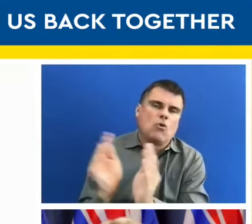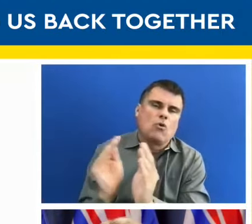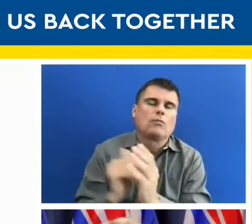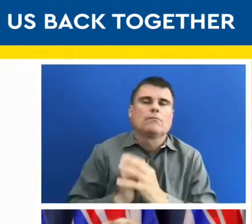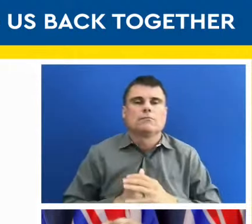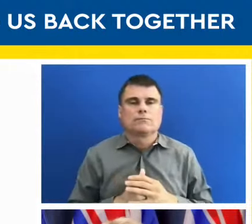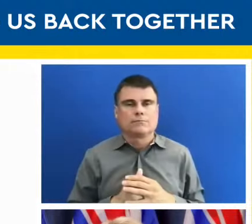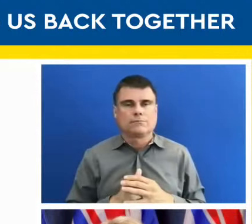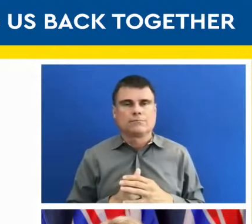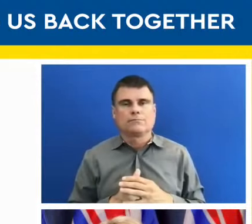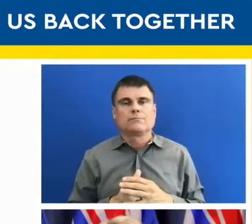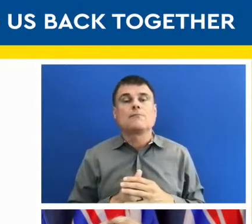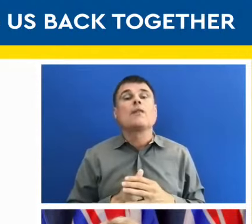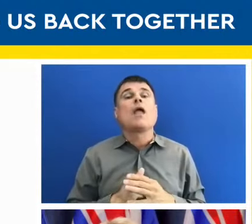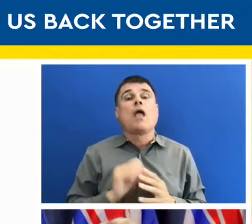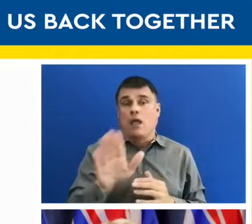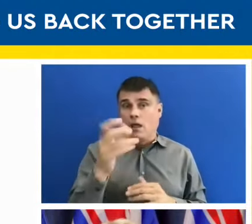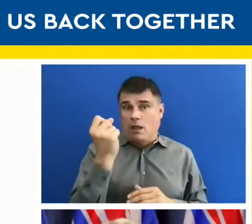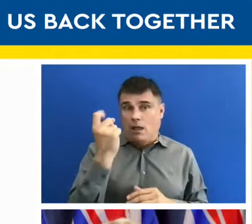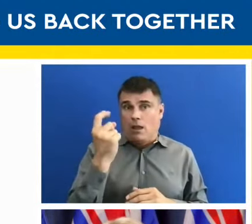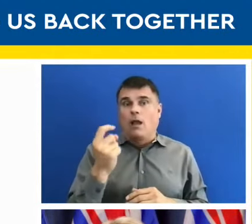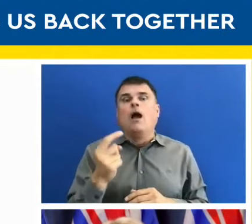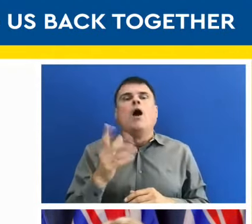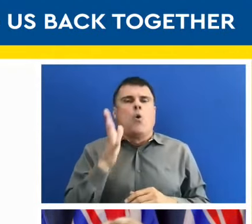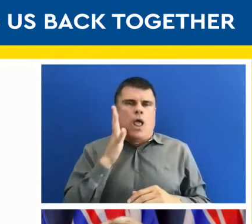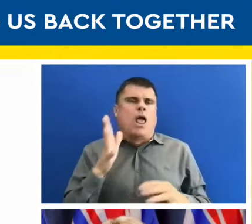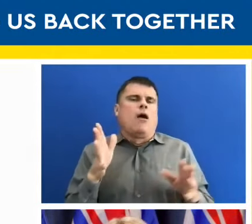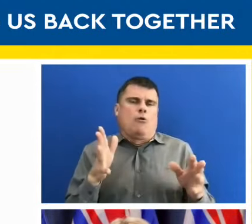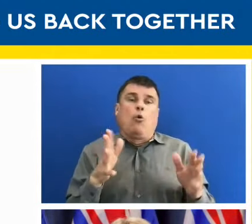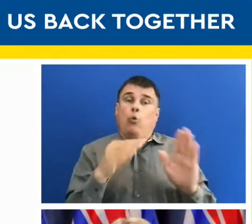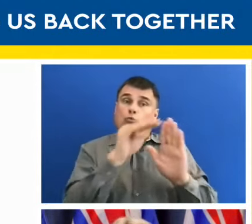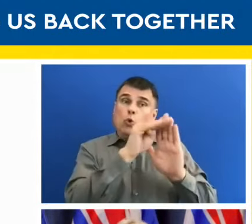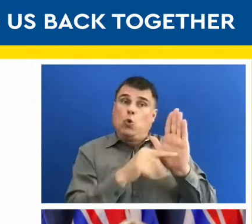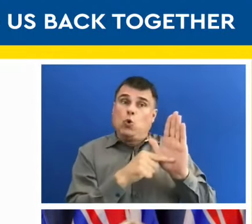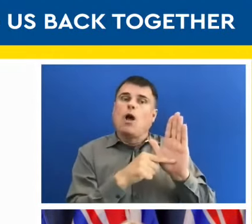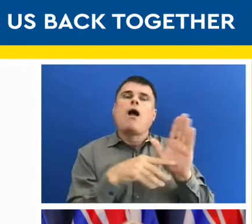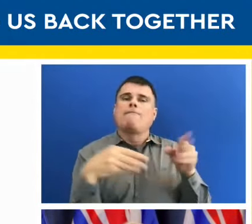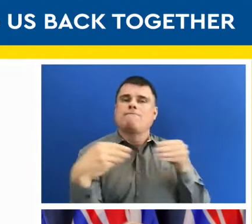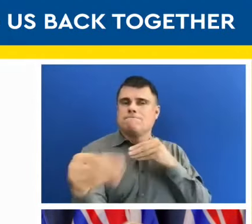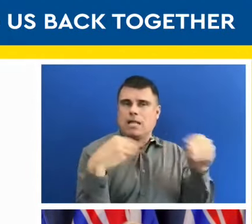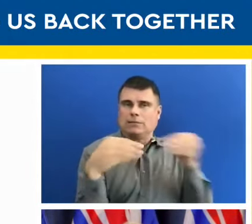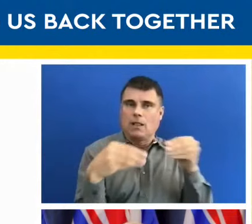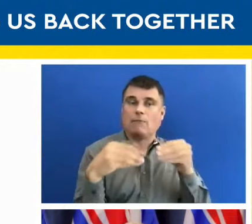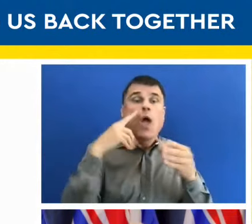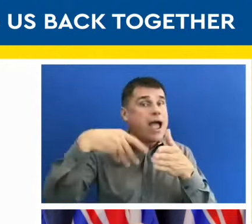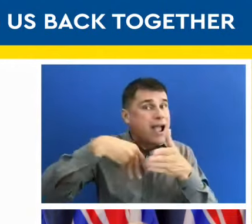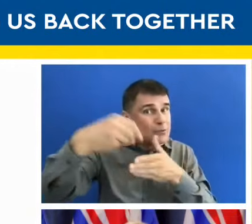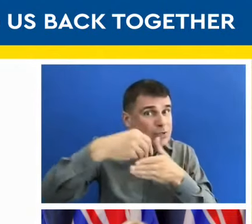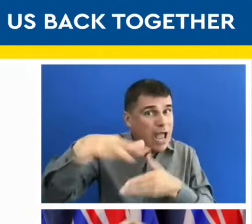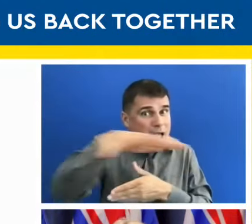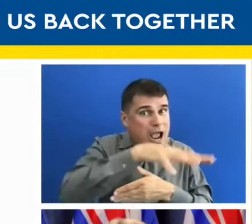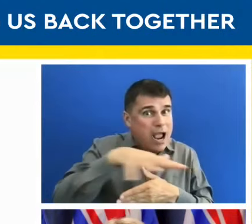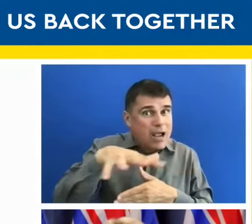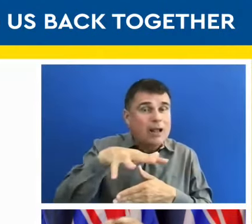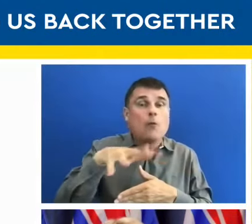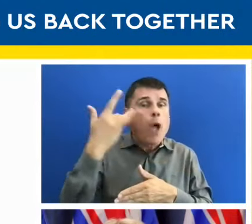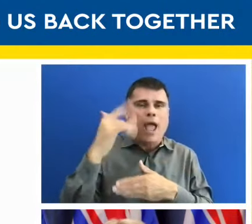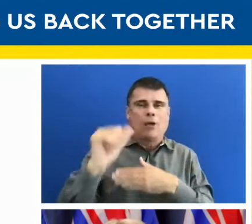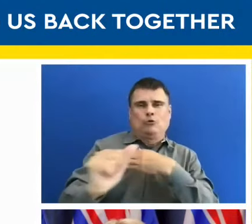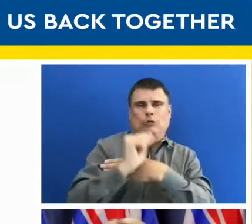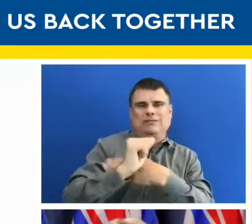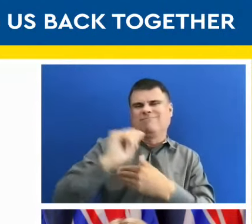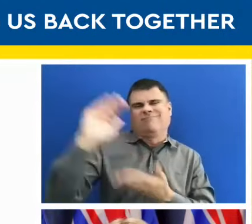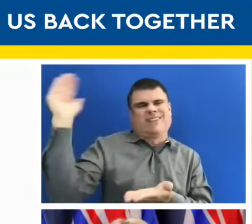restrictions. And again, it is the principles that outside is less risky than inside. So in indoor gatherings,